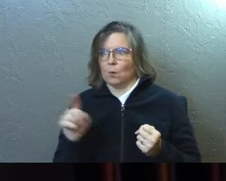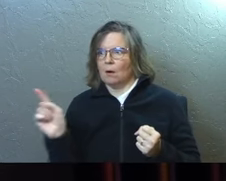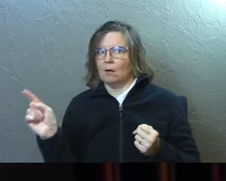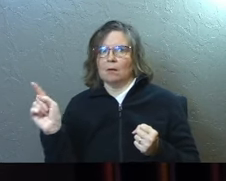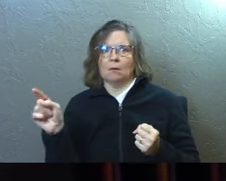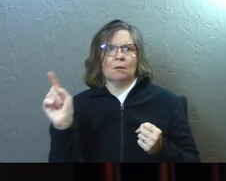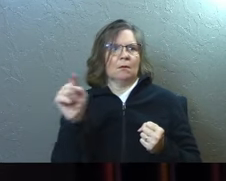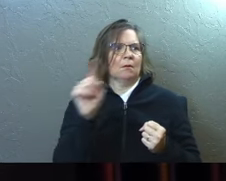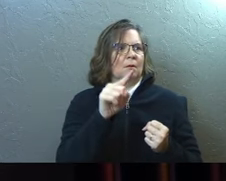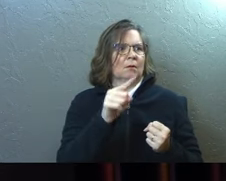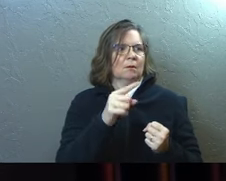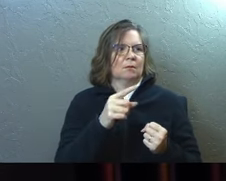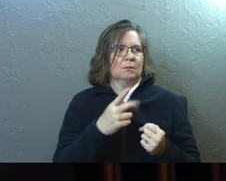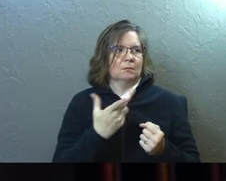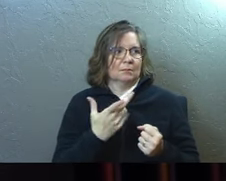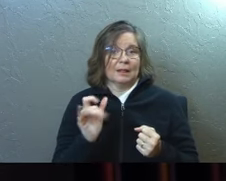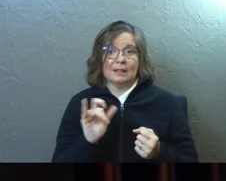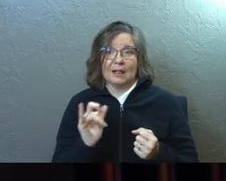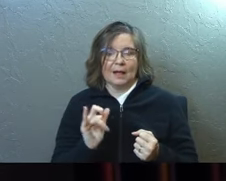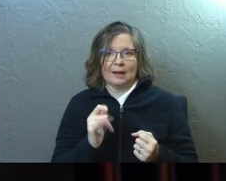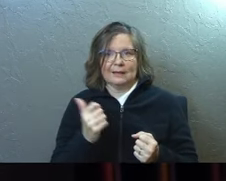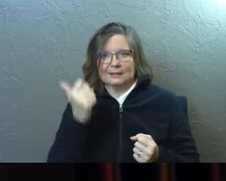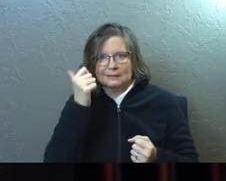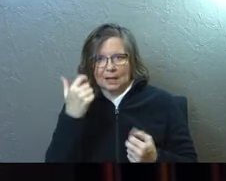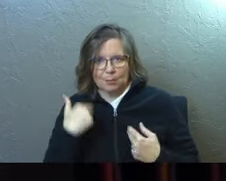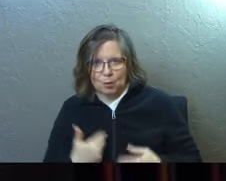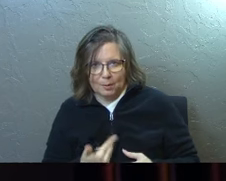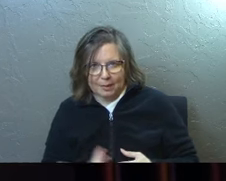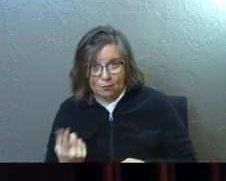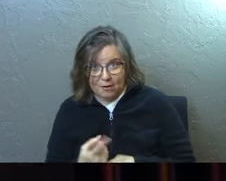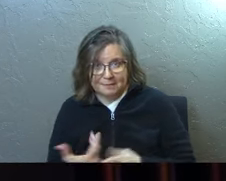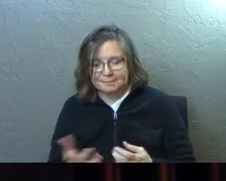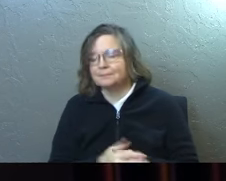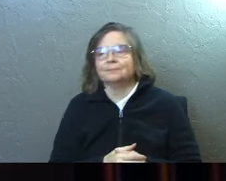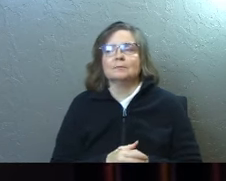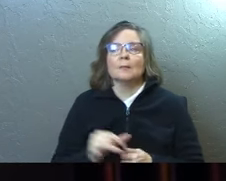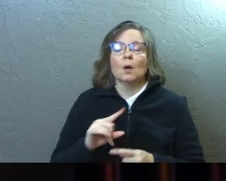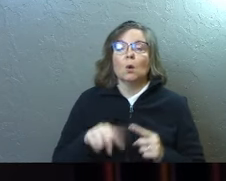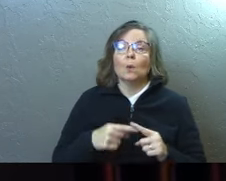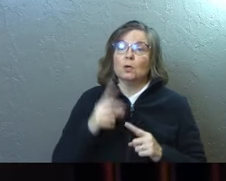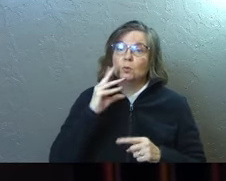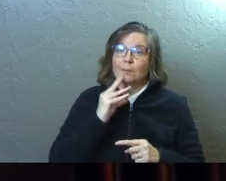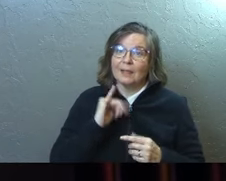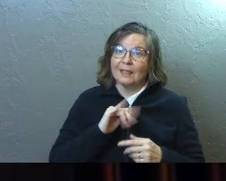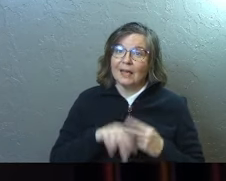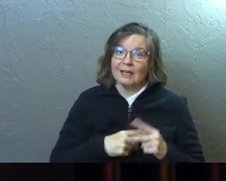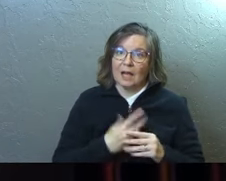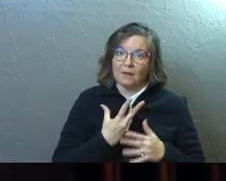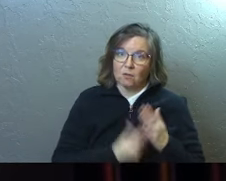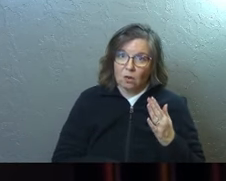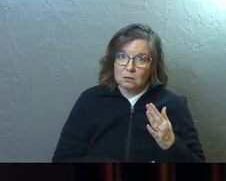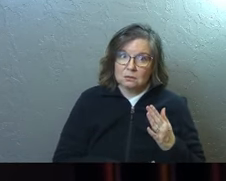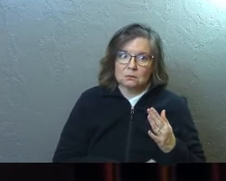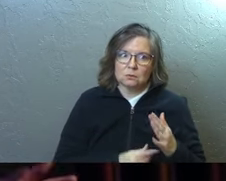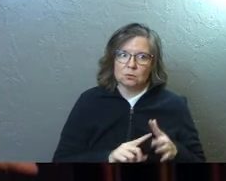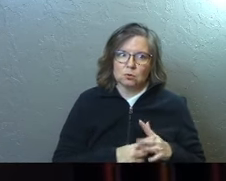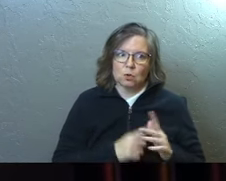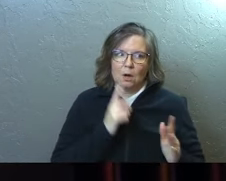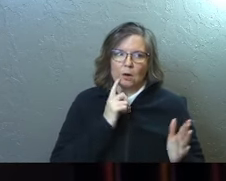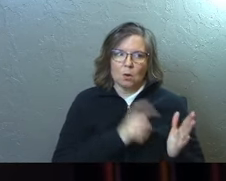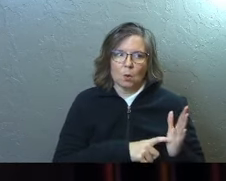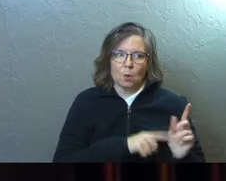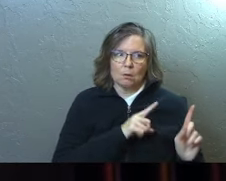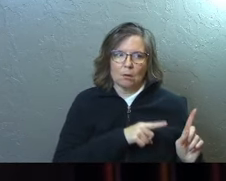that you go? Like, dumb human thing, right? Like, when you experience that kind of loss, you start